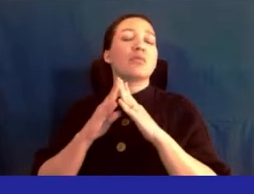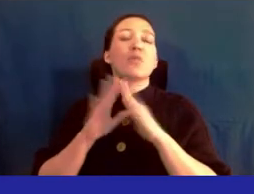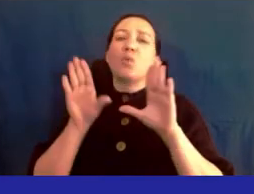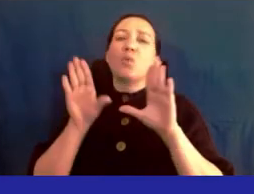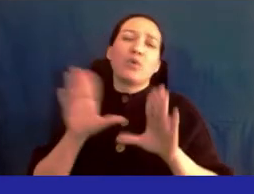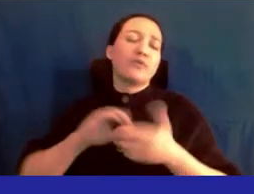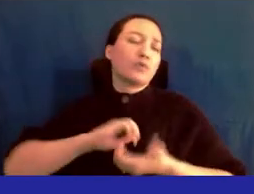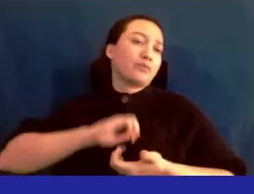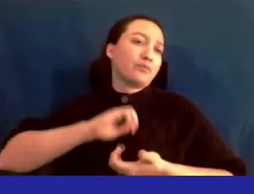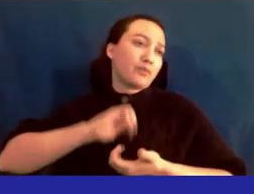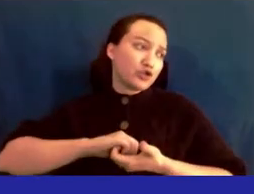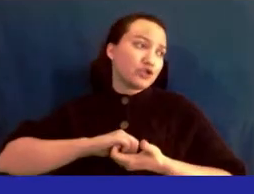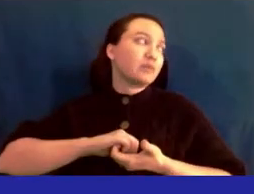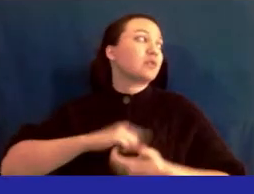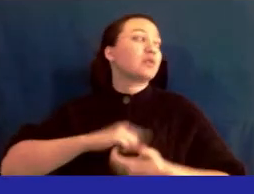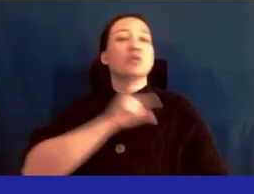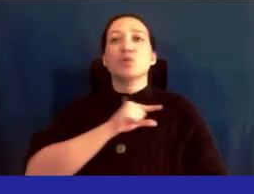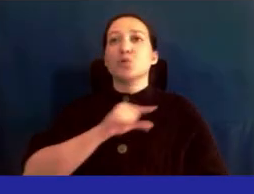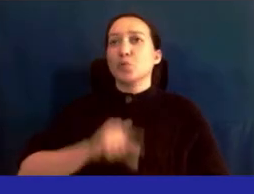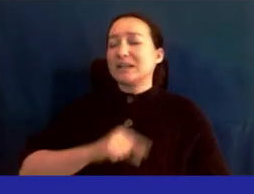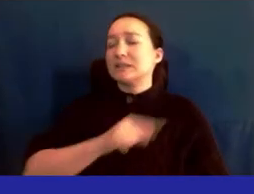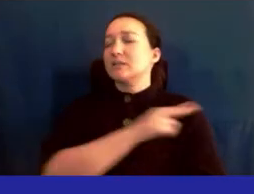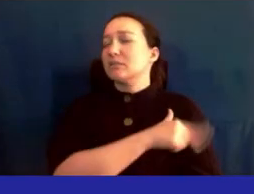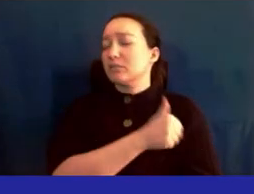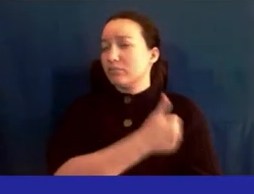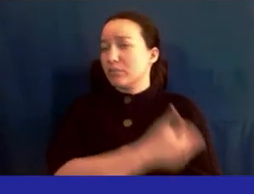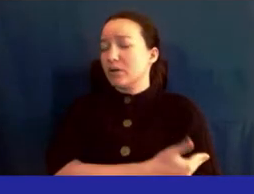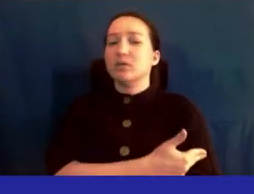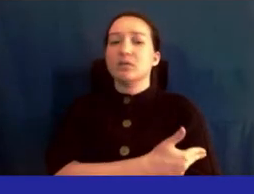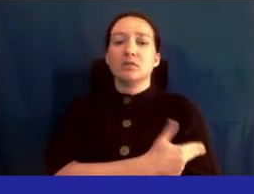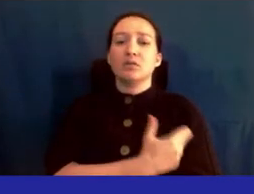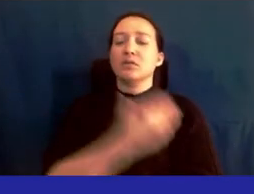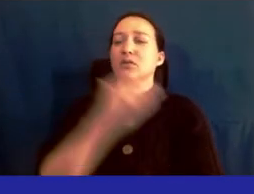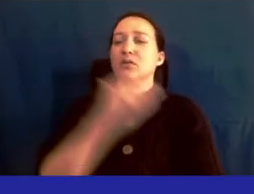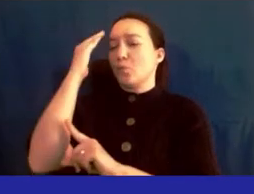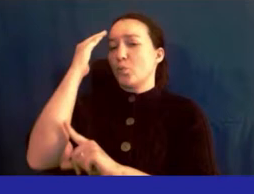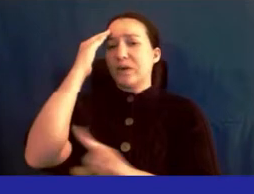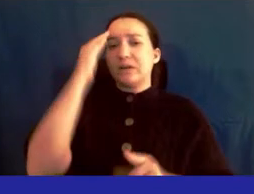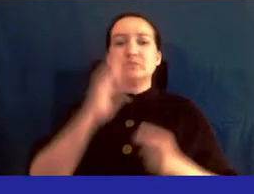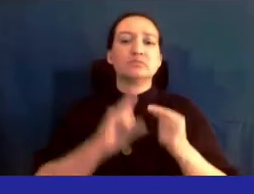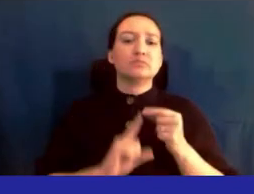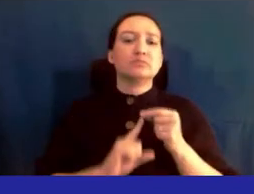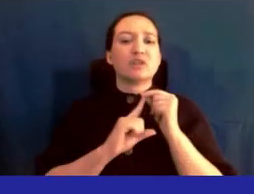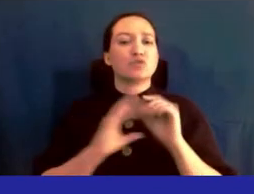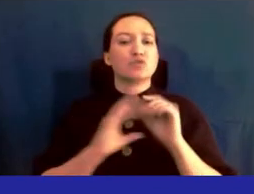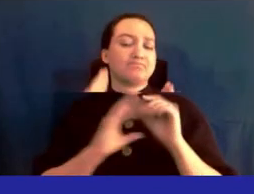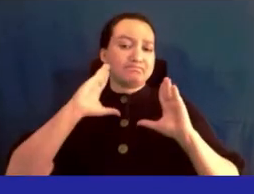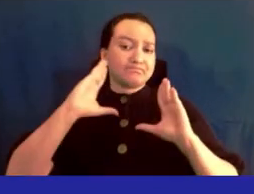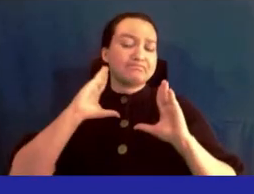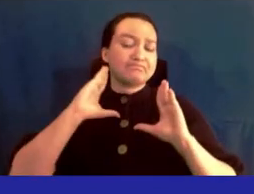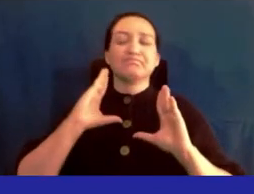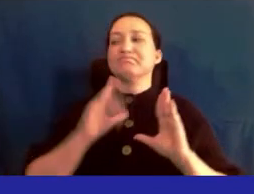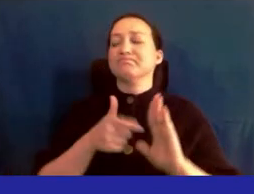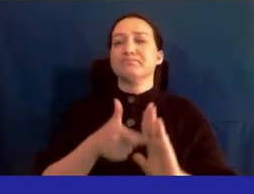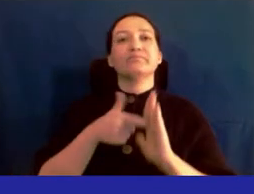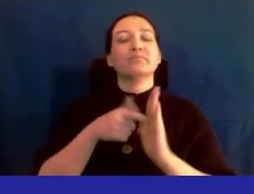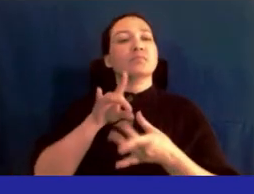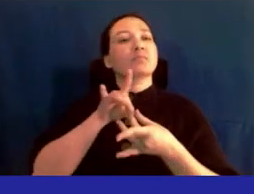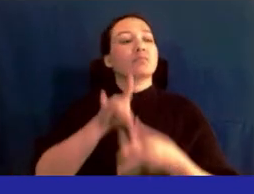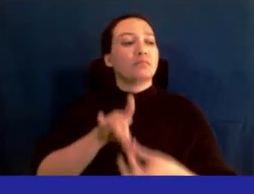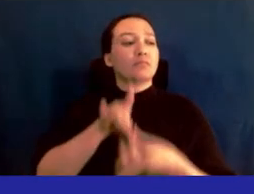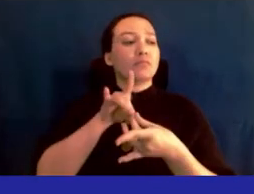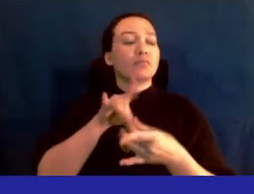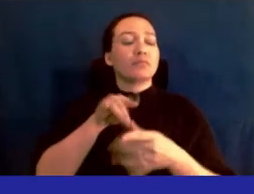partnership with Queens Hospital to bring awareness to the special attention that is related to